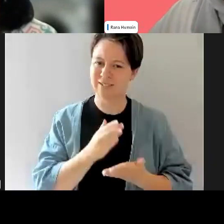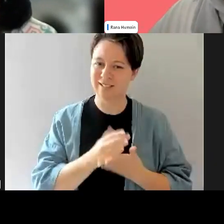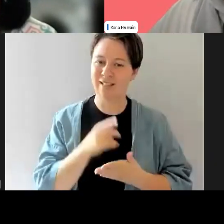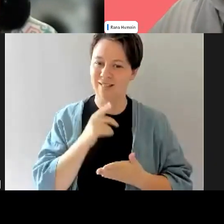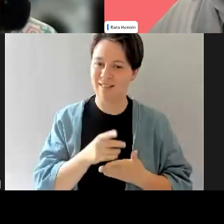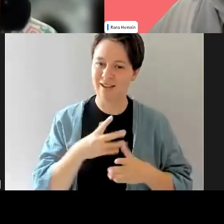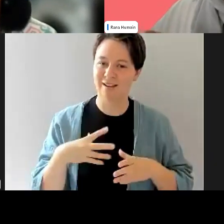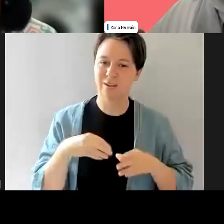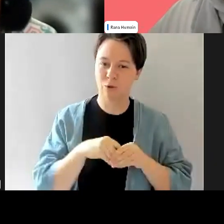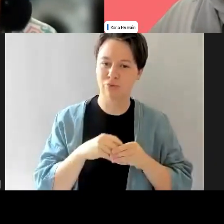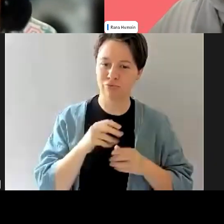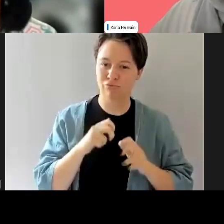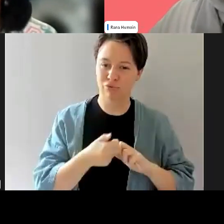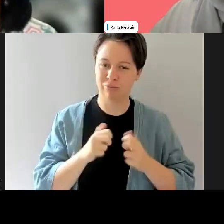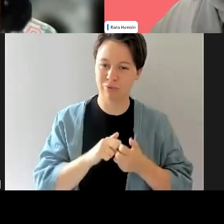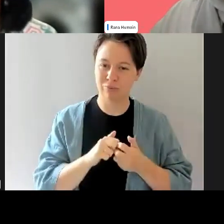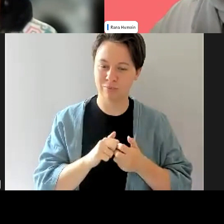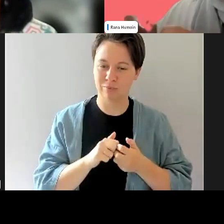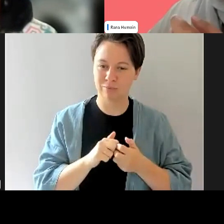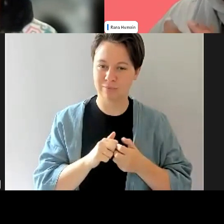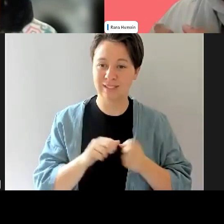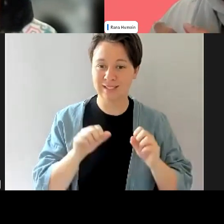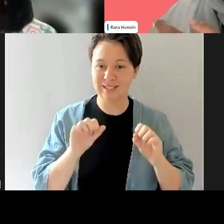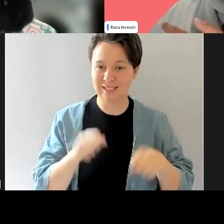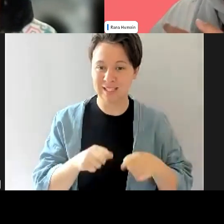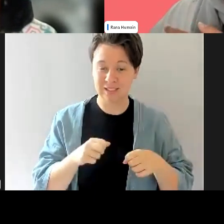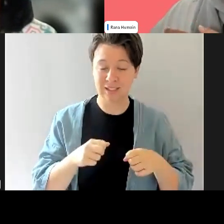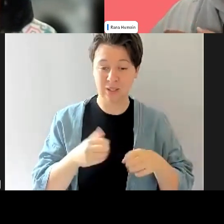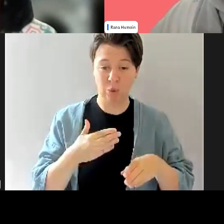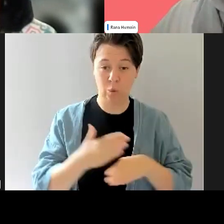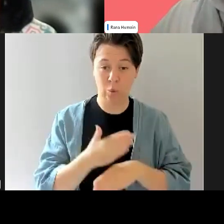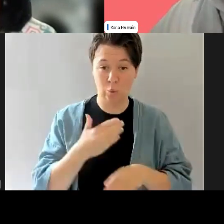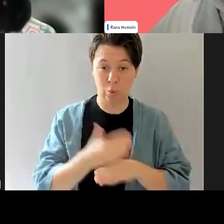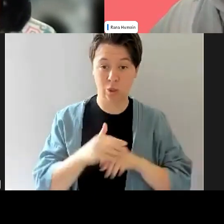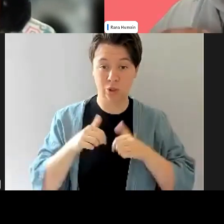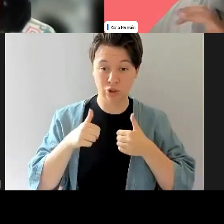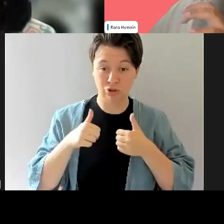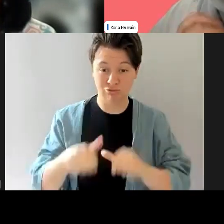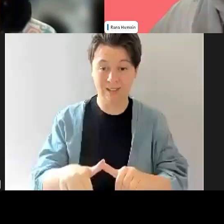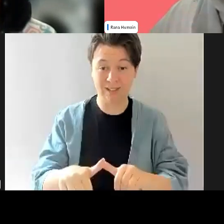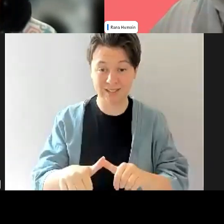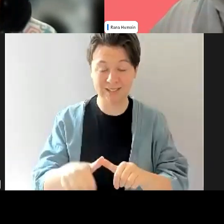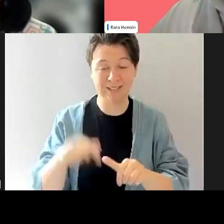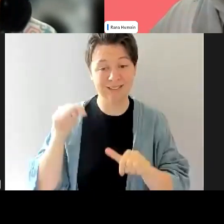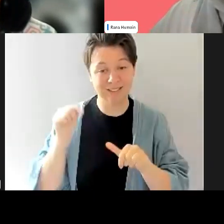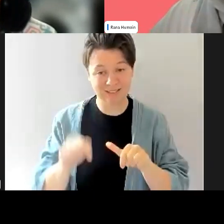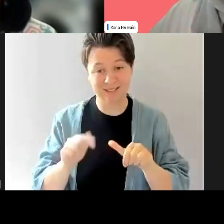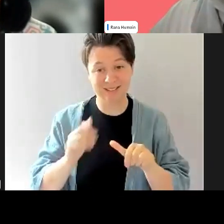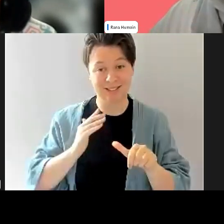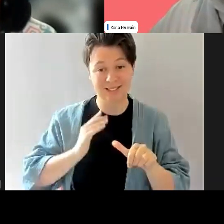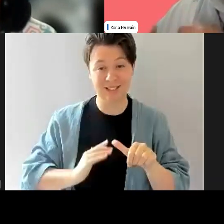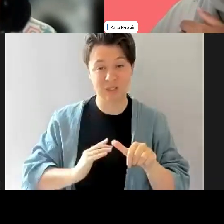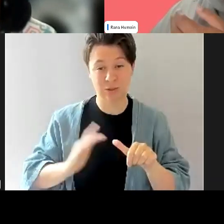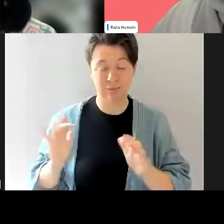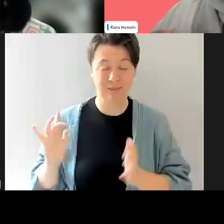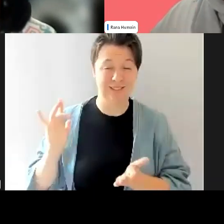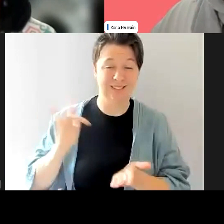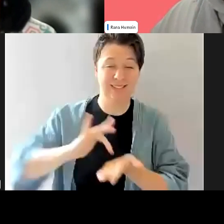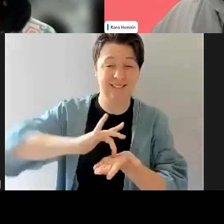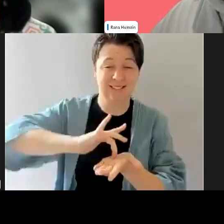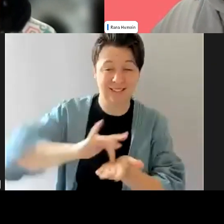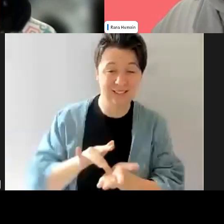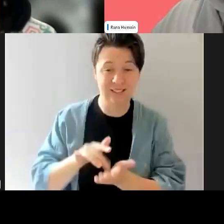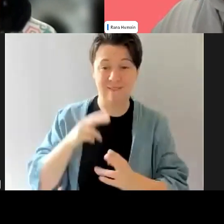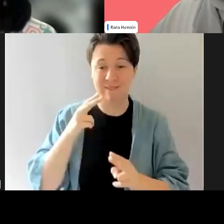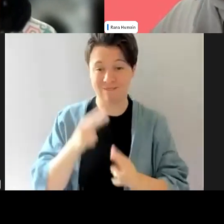problem that actually this work is strategic and needs to be, and needs to be kind of put front and center if we want to actually make